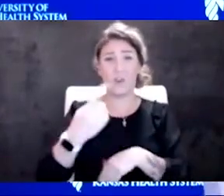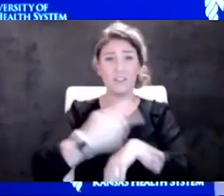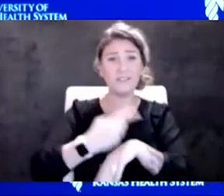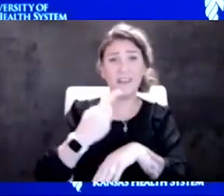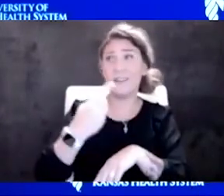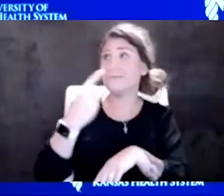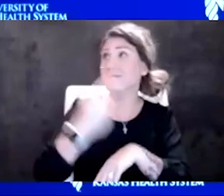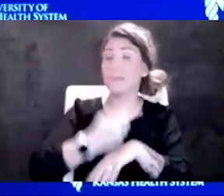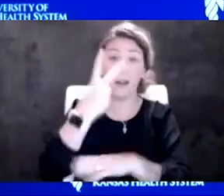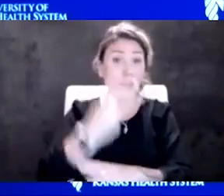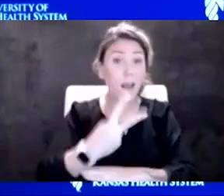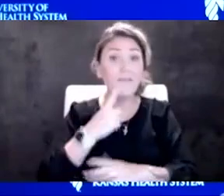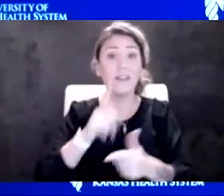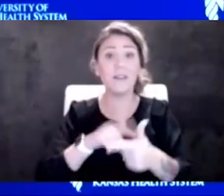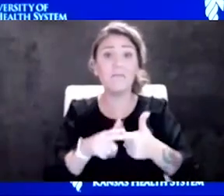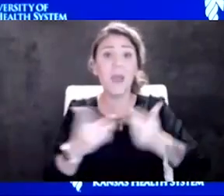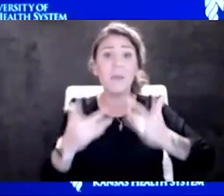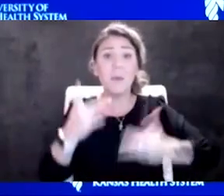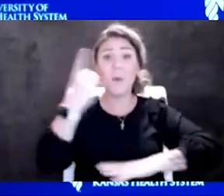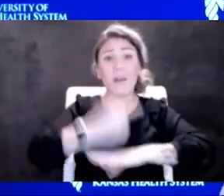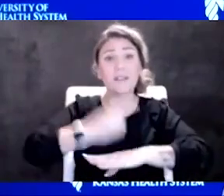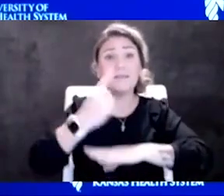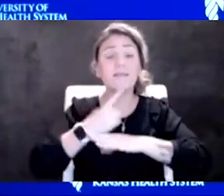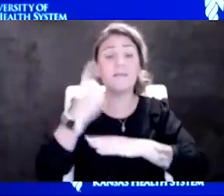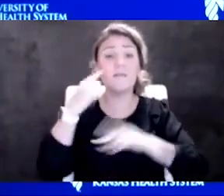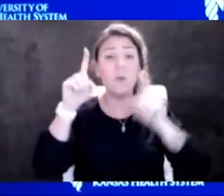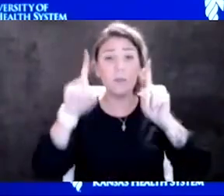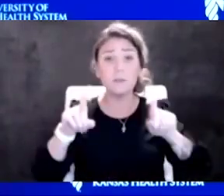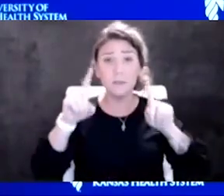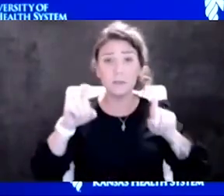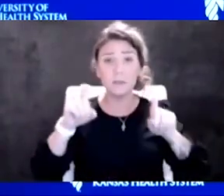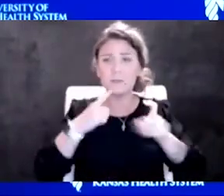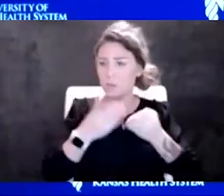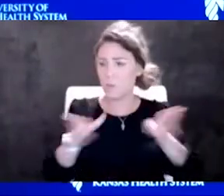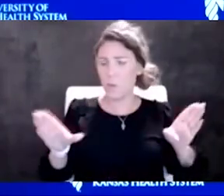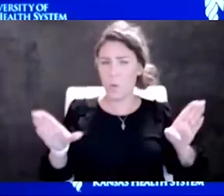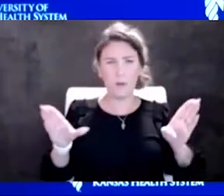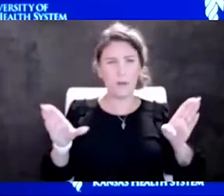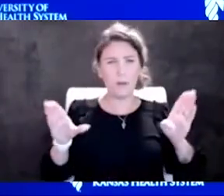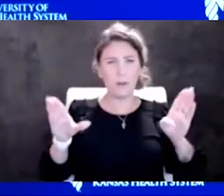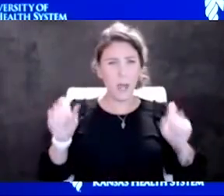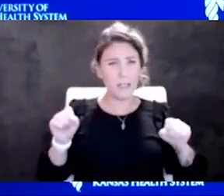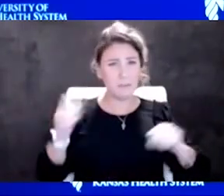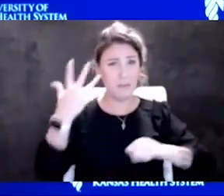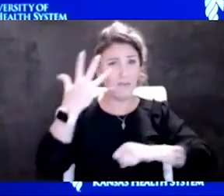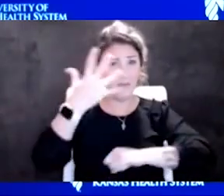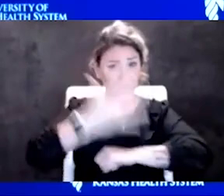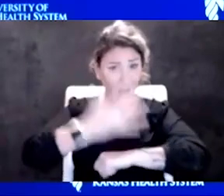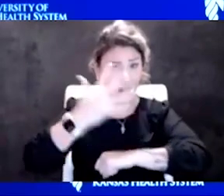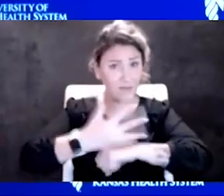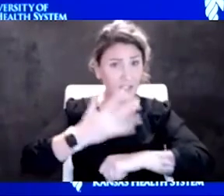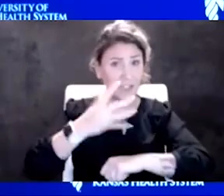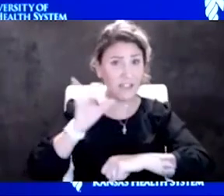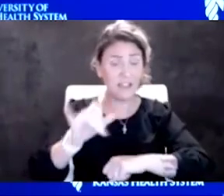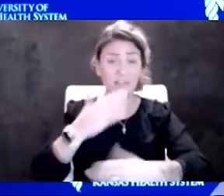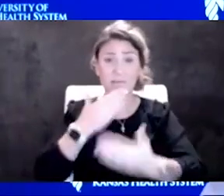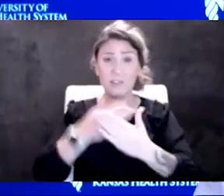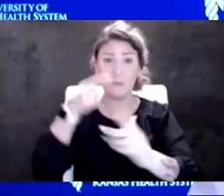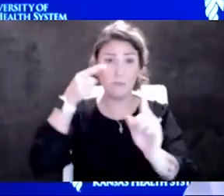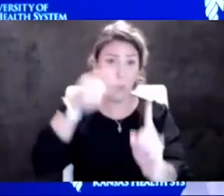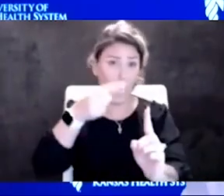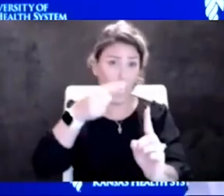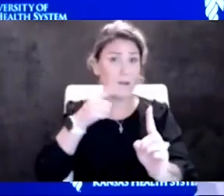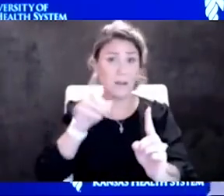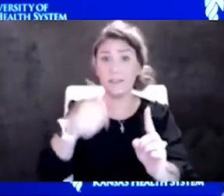maybe it takes you a day to get tested. I think they did open that window to possibly five days as well, but that's a great point. And that is one of the other